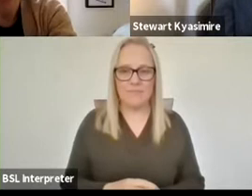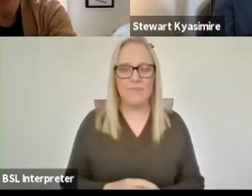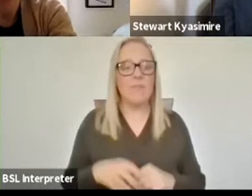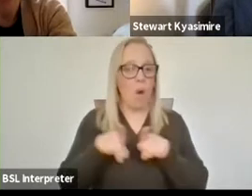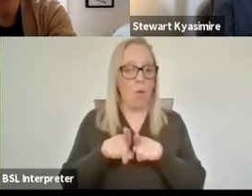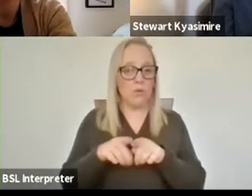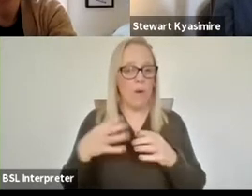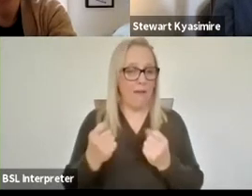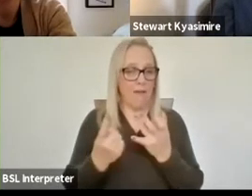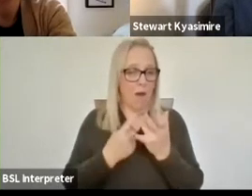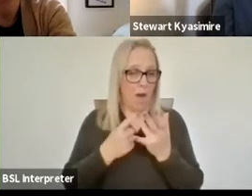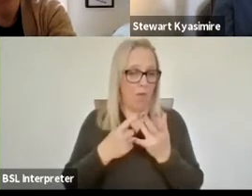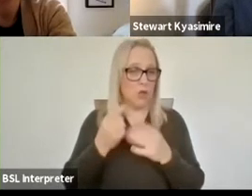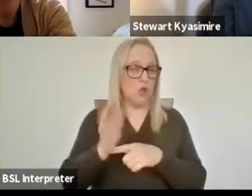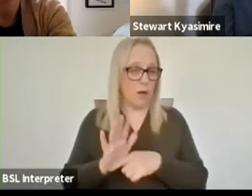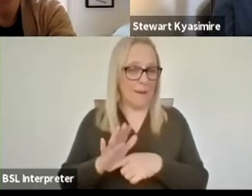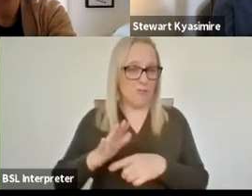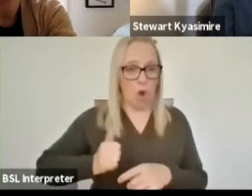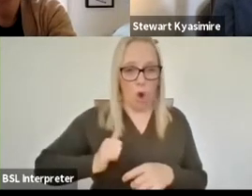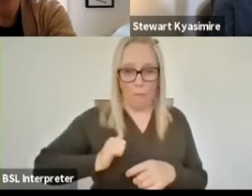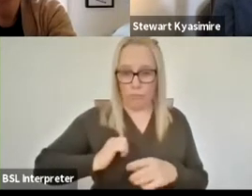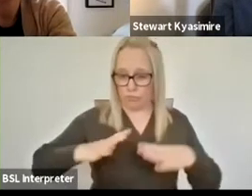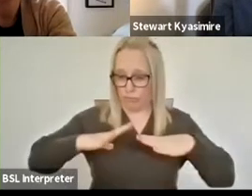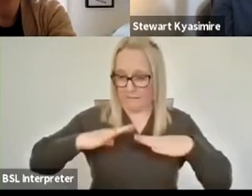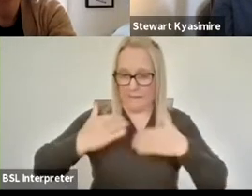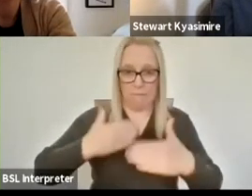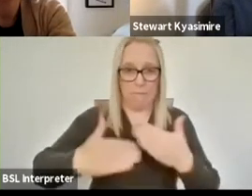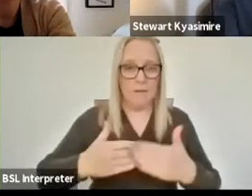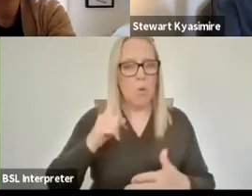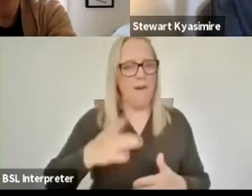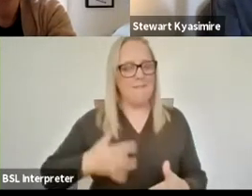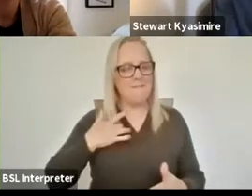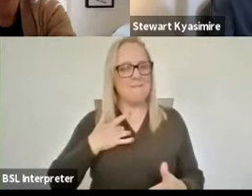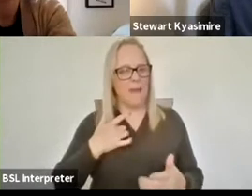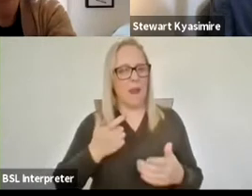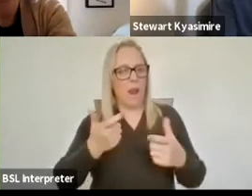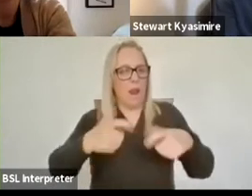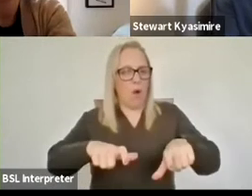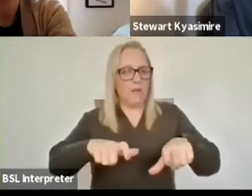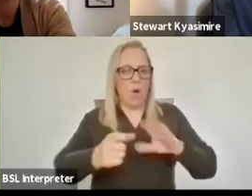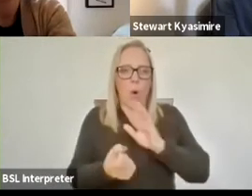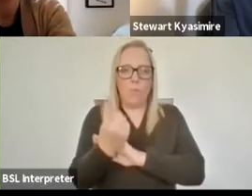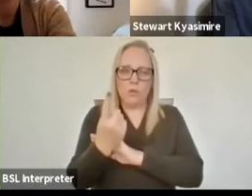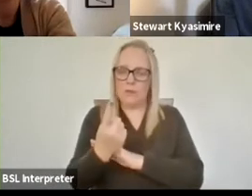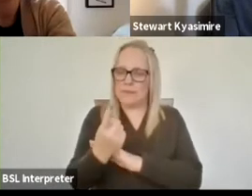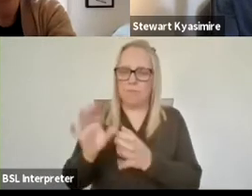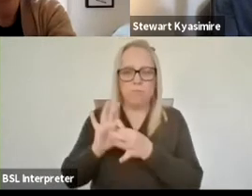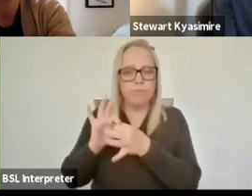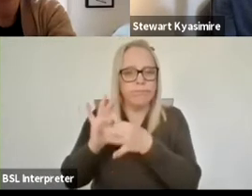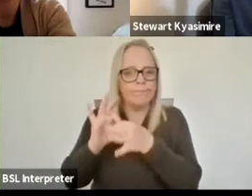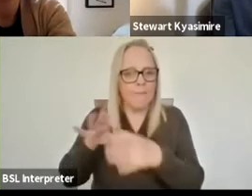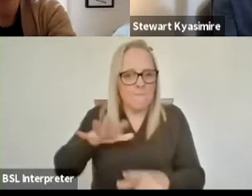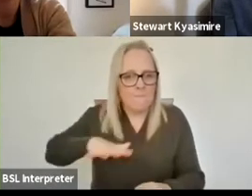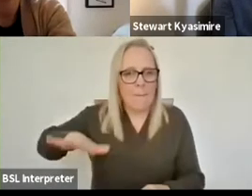as well so I think I think for me it gave me the time to to give me the time to spend time with family think of new creative ideas